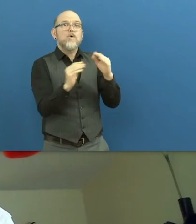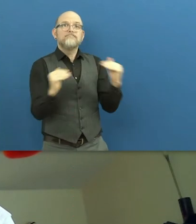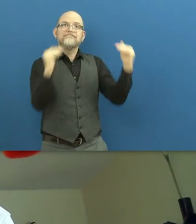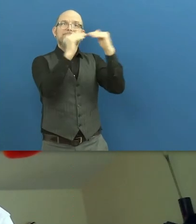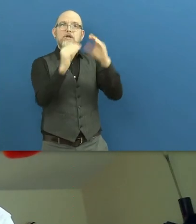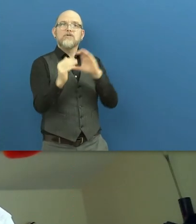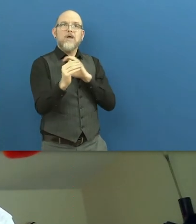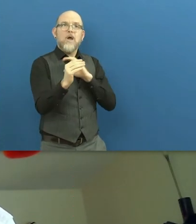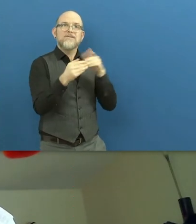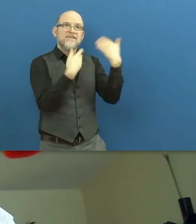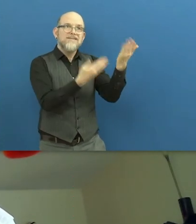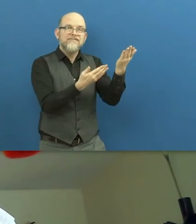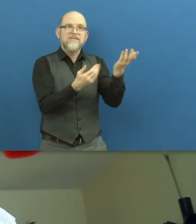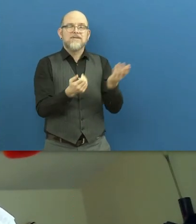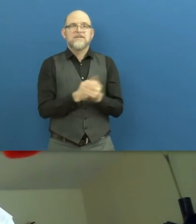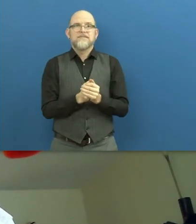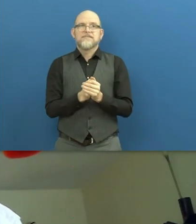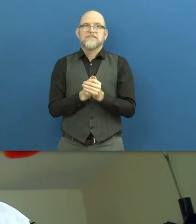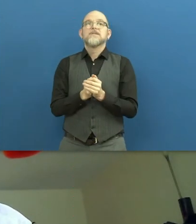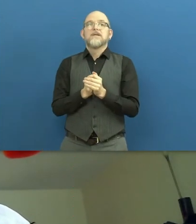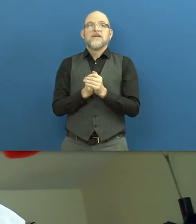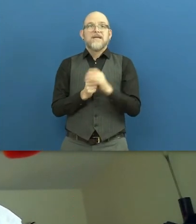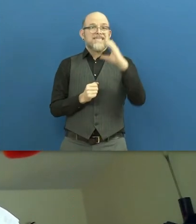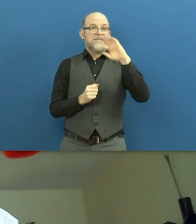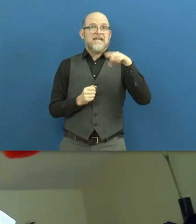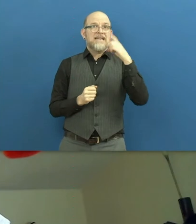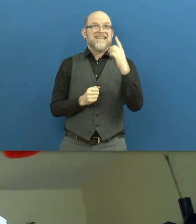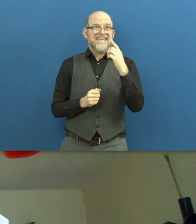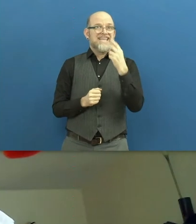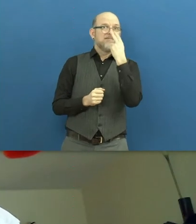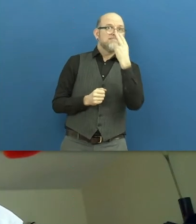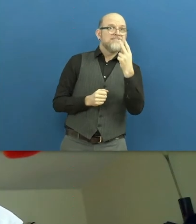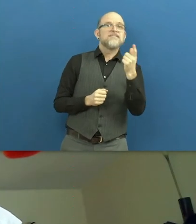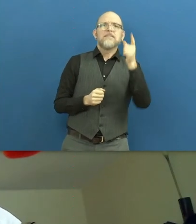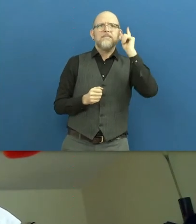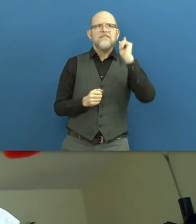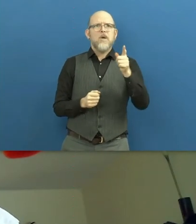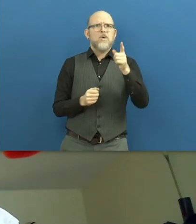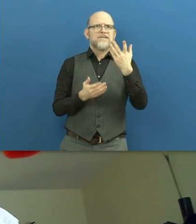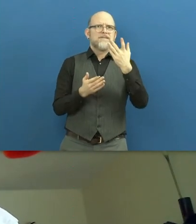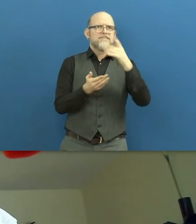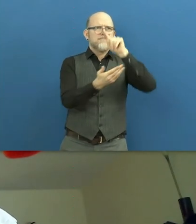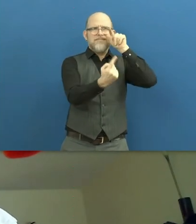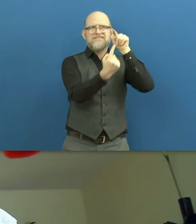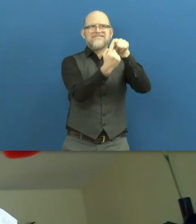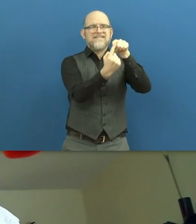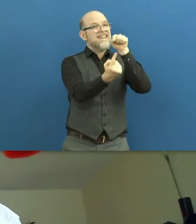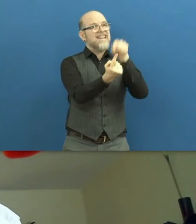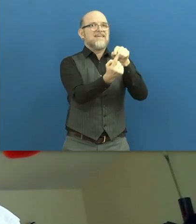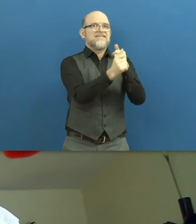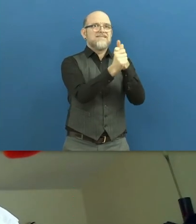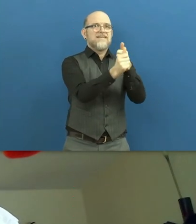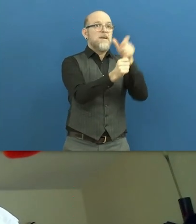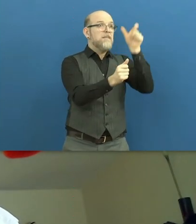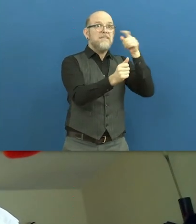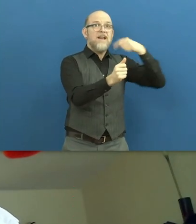equal basis with others. The need to put CRPD at the core of how we look at the employment and accessibility for